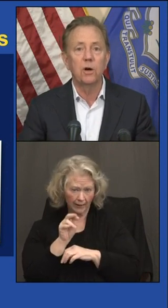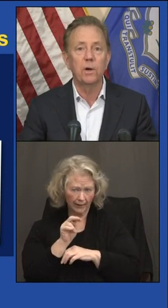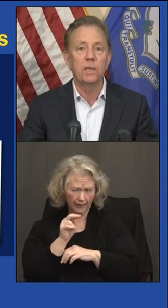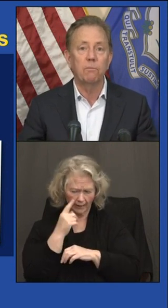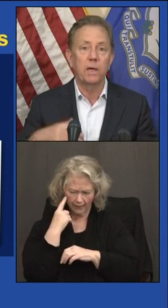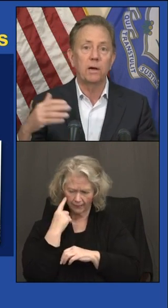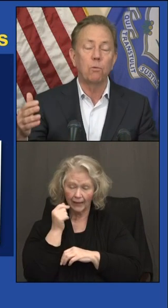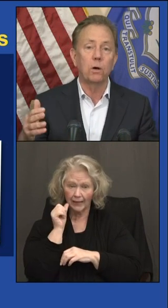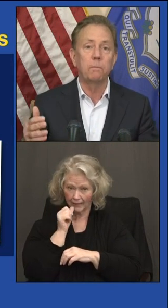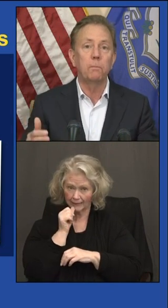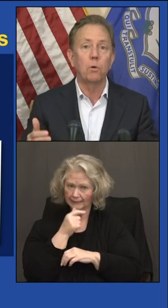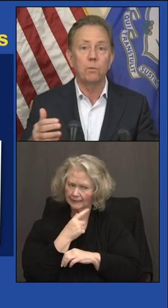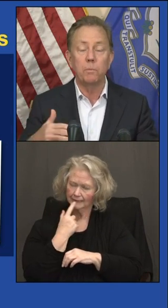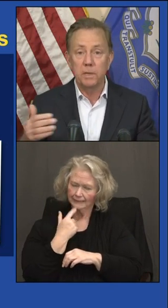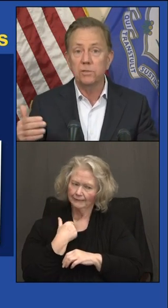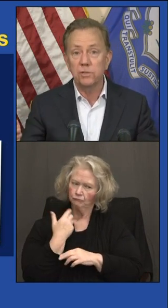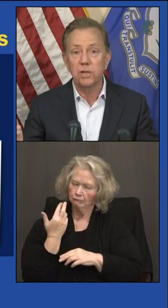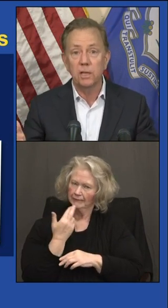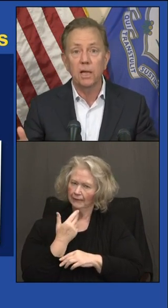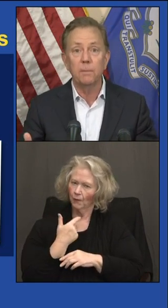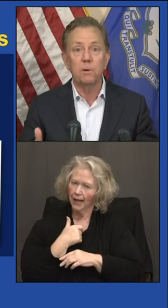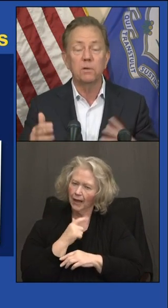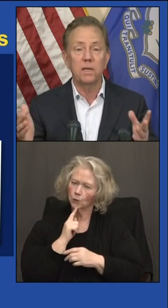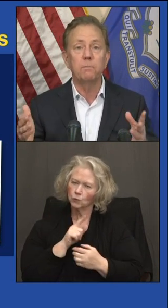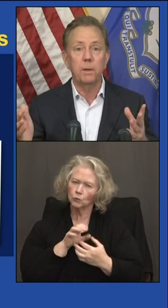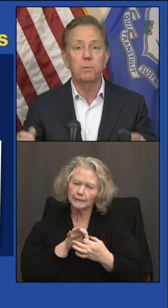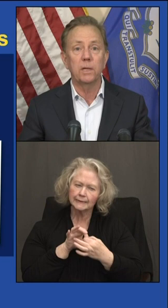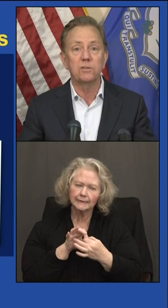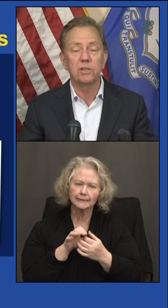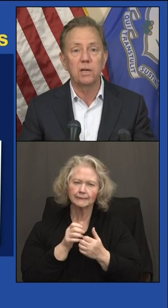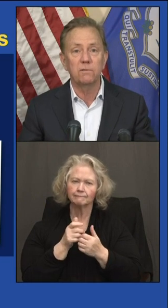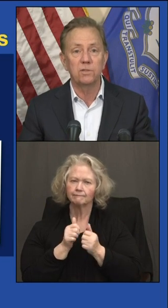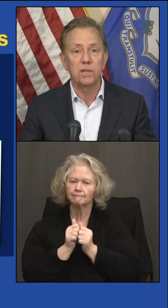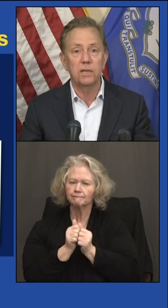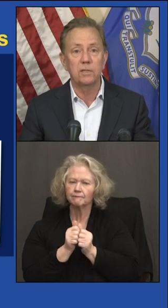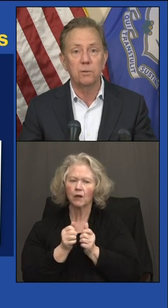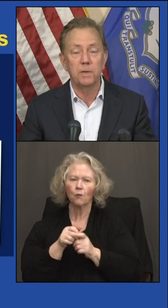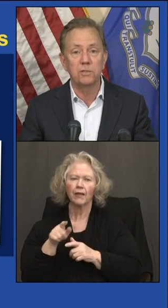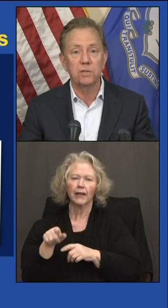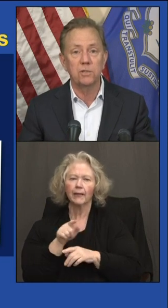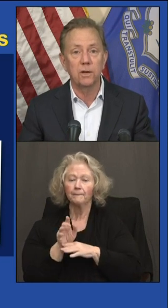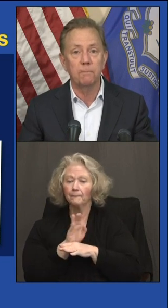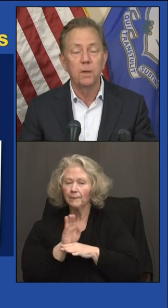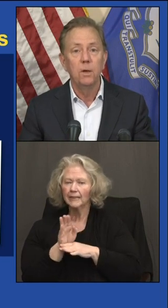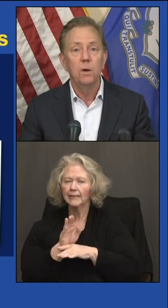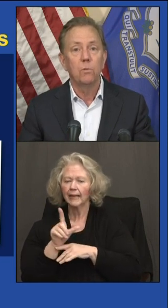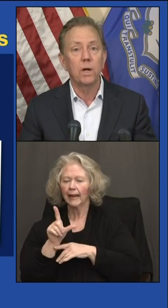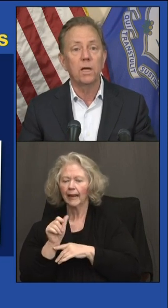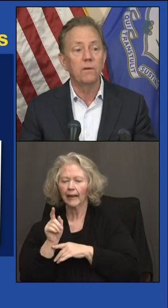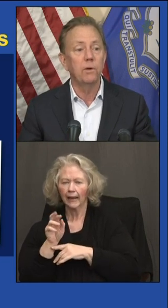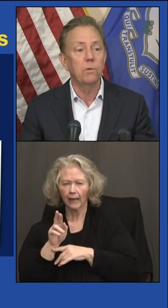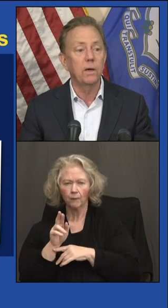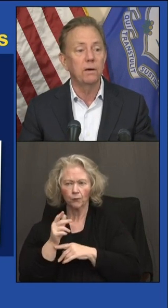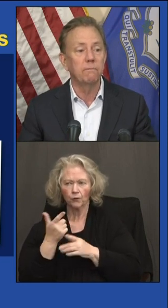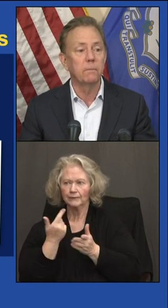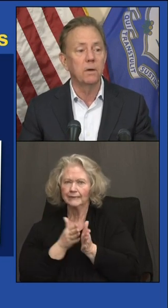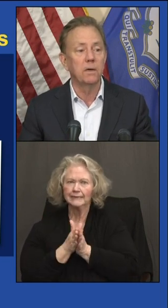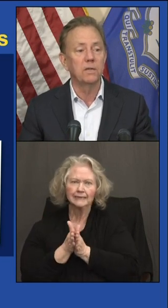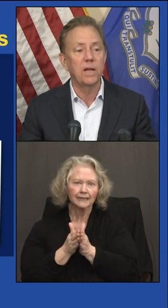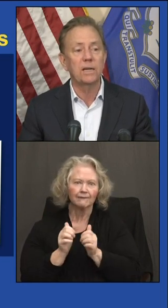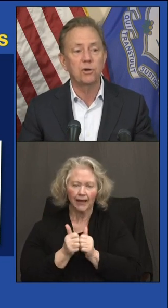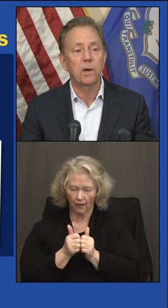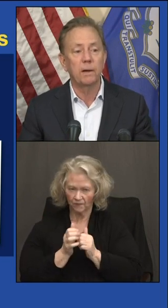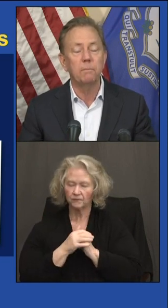was, knowing that we've got to work more with business and labor to give people the incentives said to business. We're going to give you a